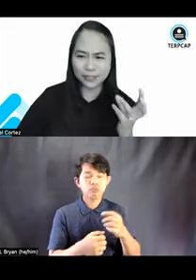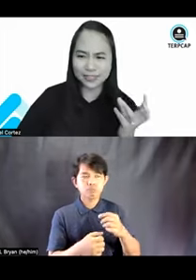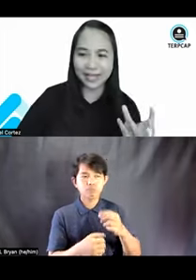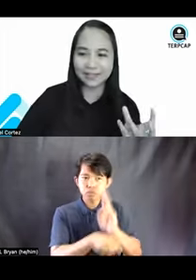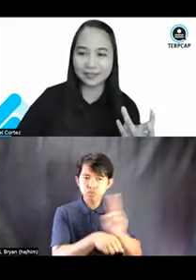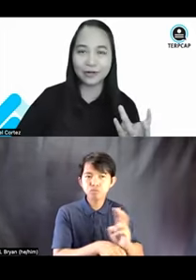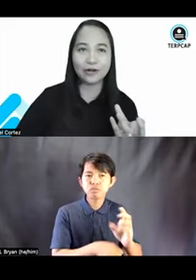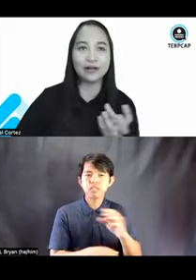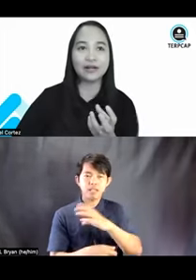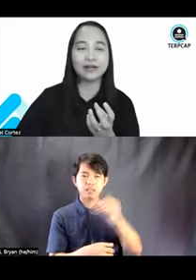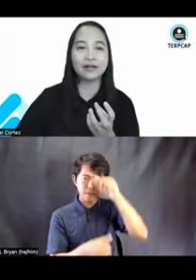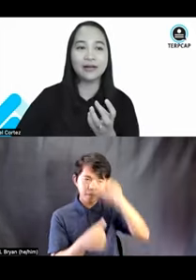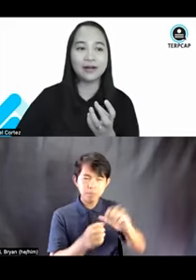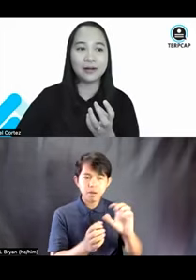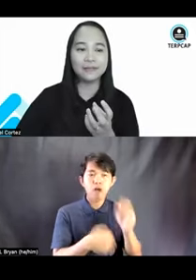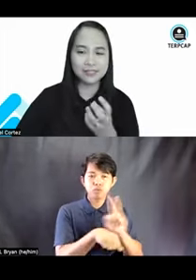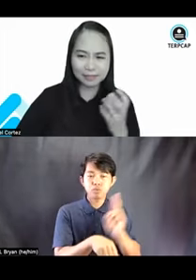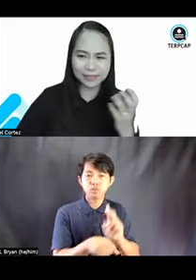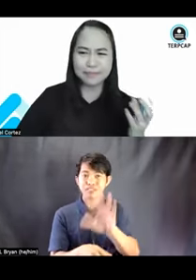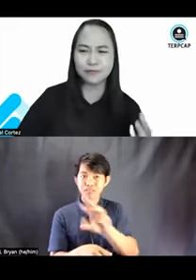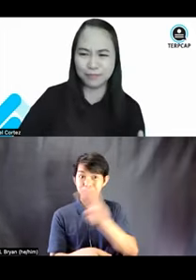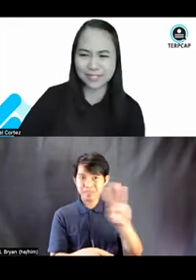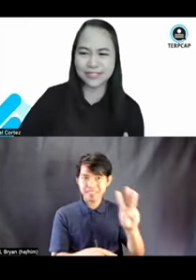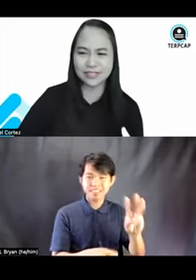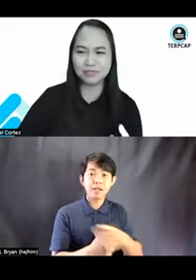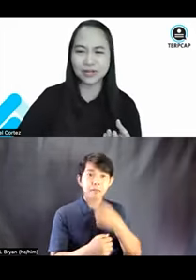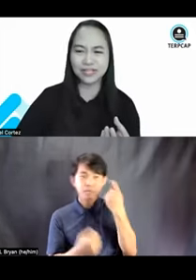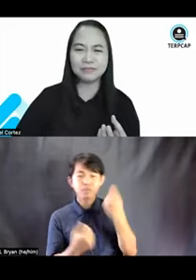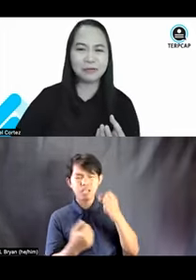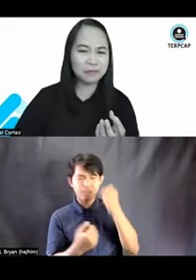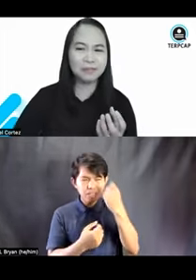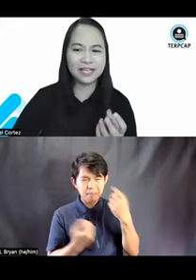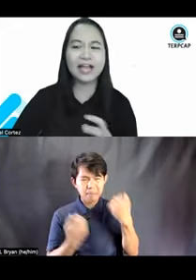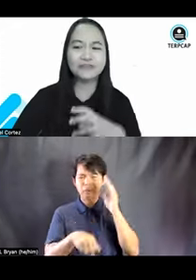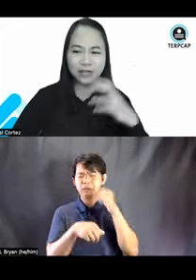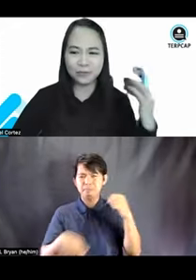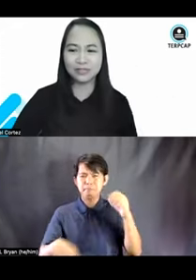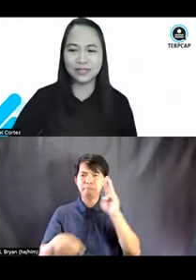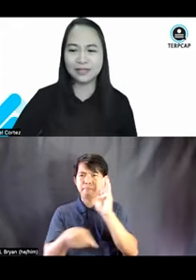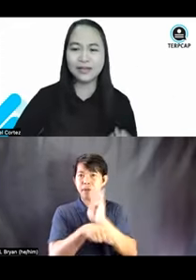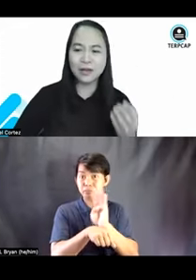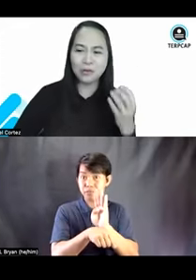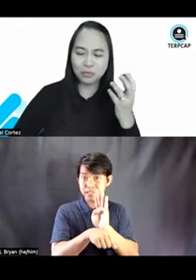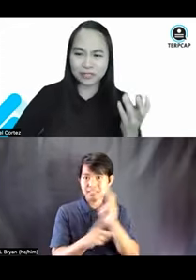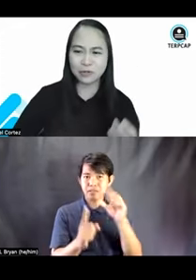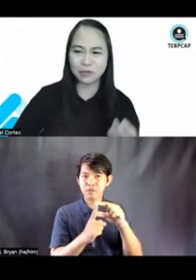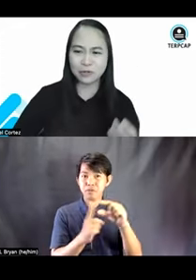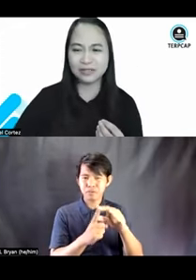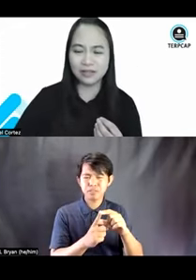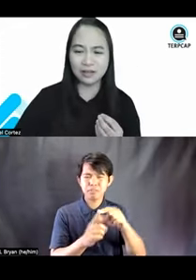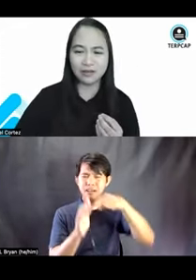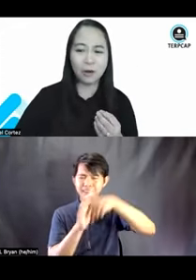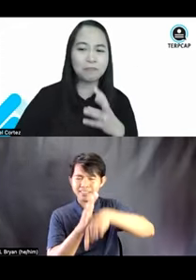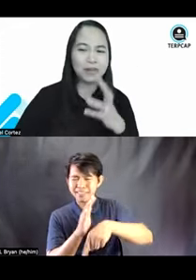I understand that there are some types of businesses wherein probably highfaluting words or